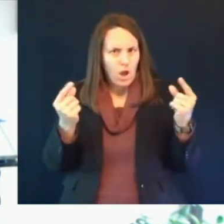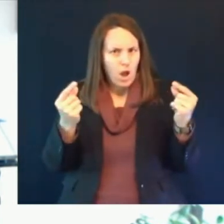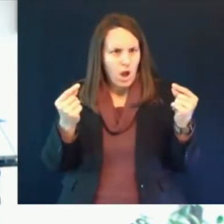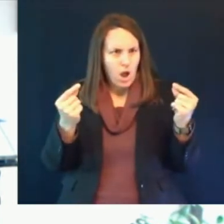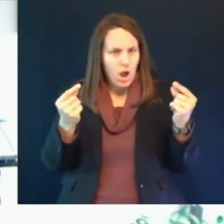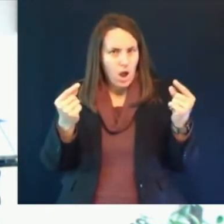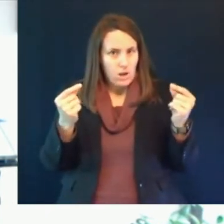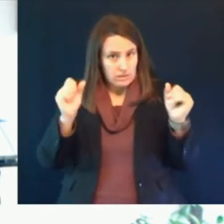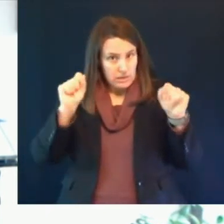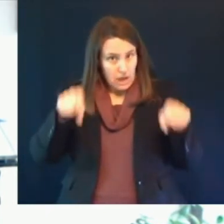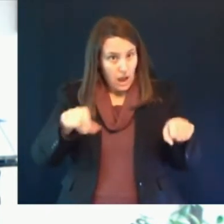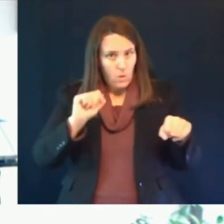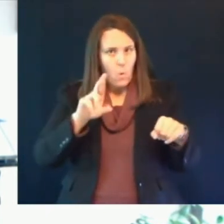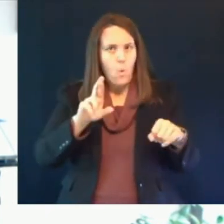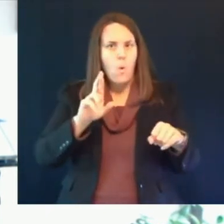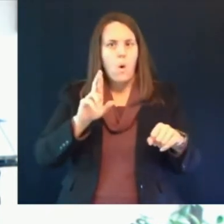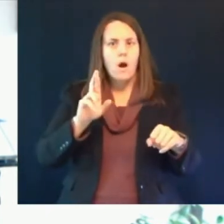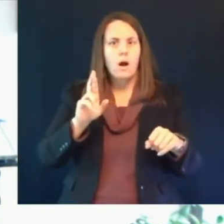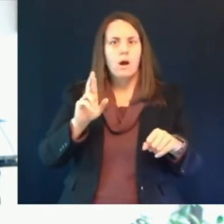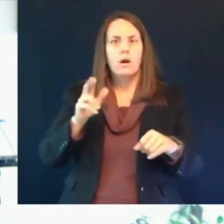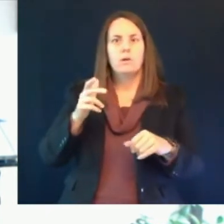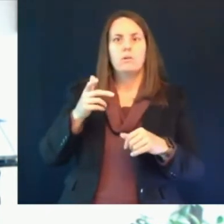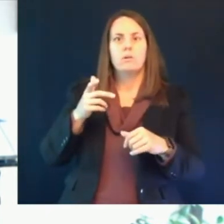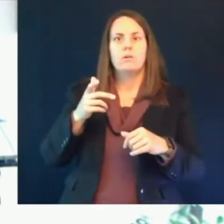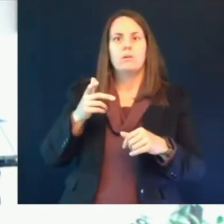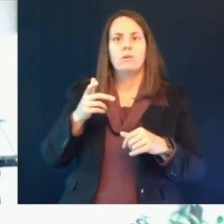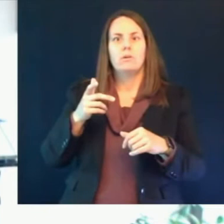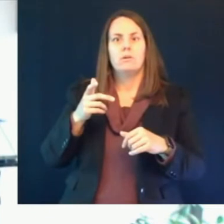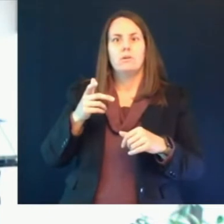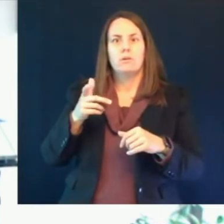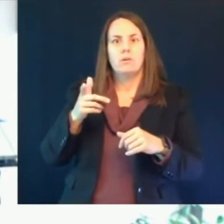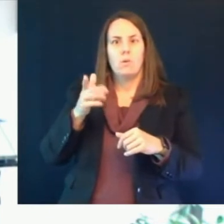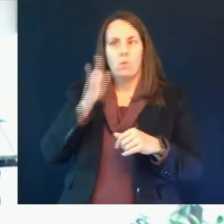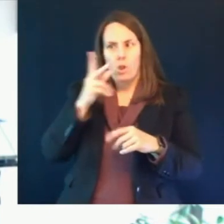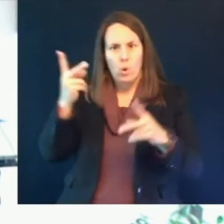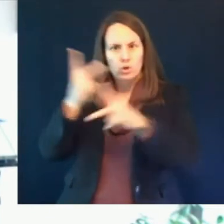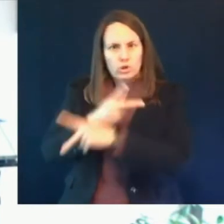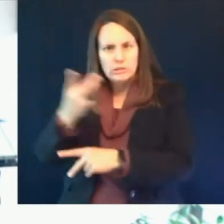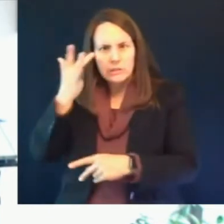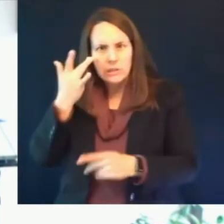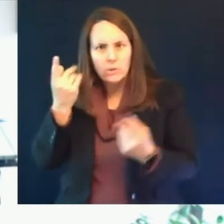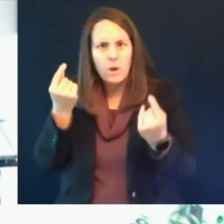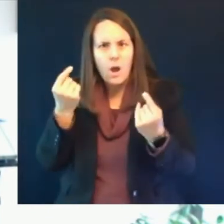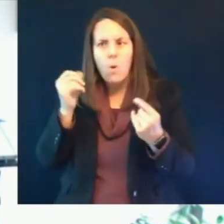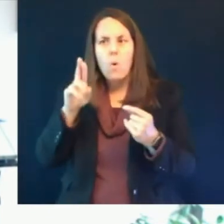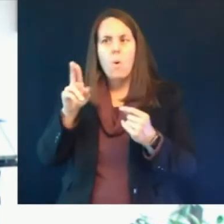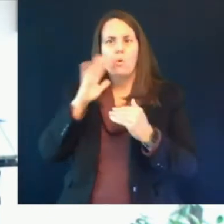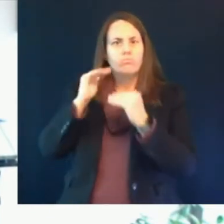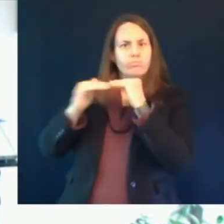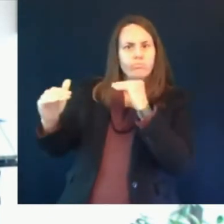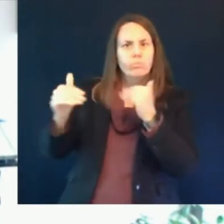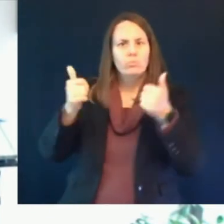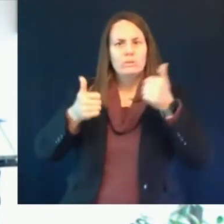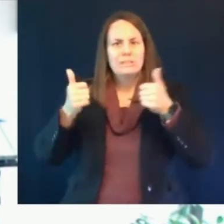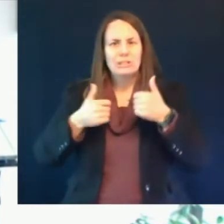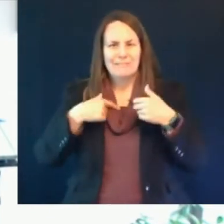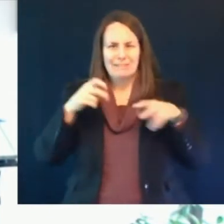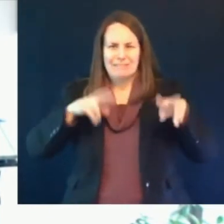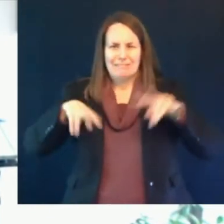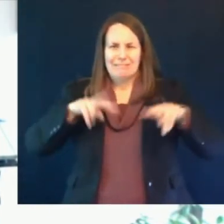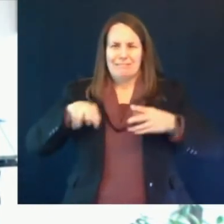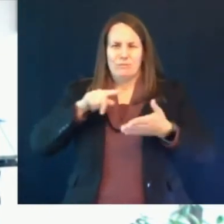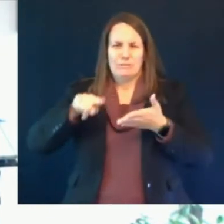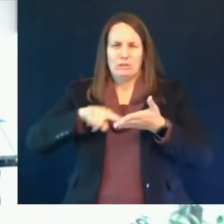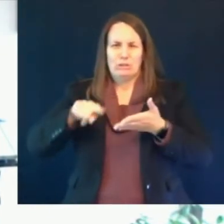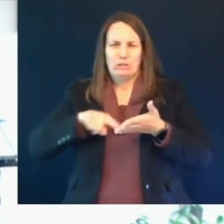some similarities with what the what the body's immune system is doing so that that's why it was important to communicate that there are other